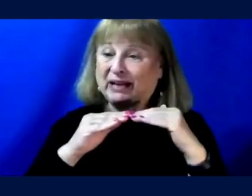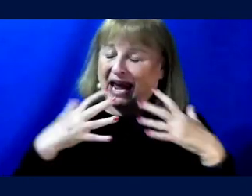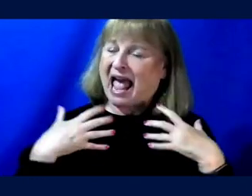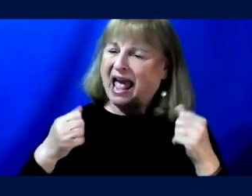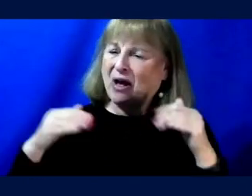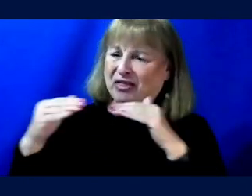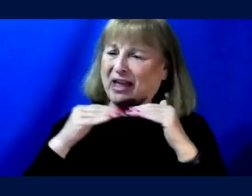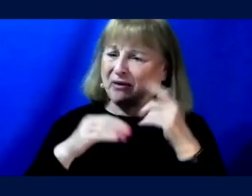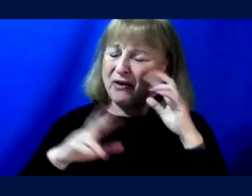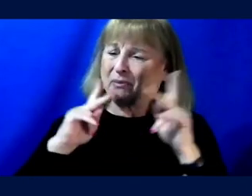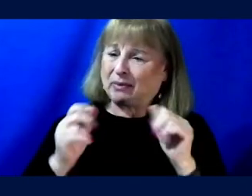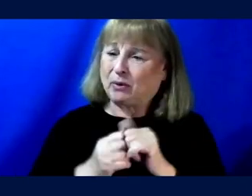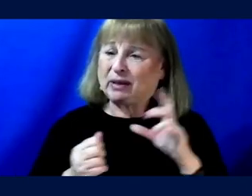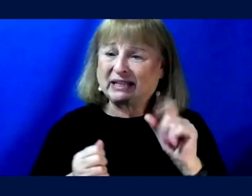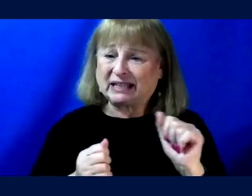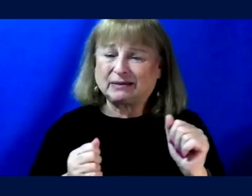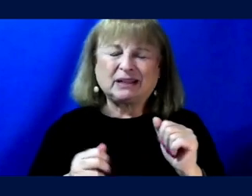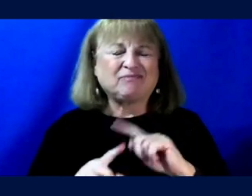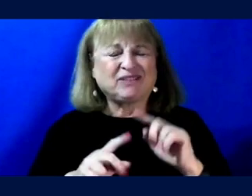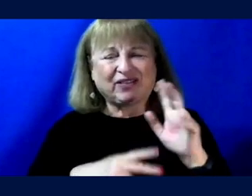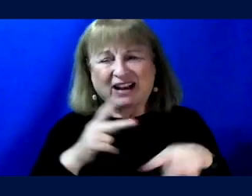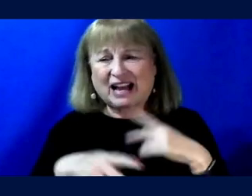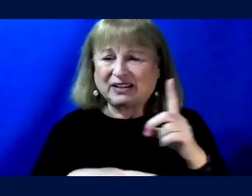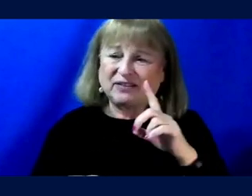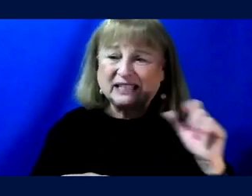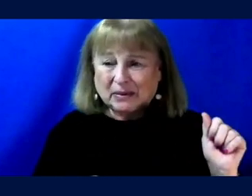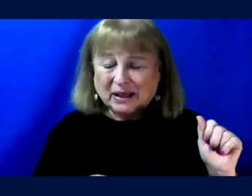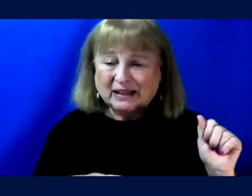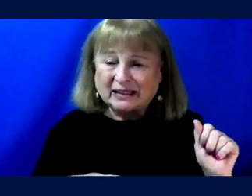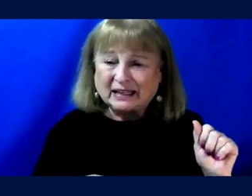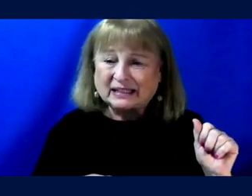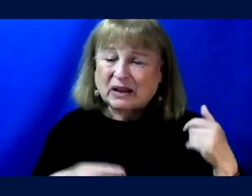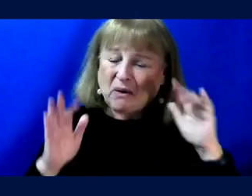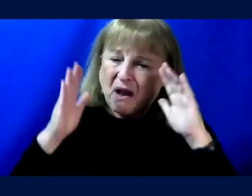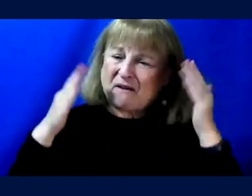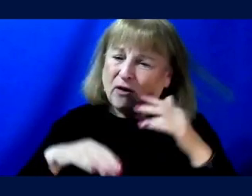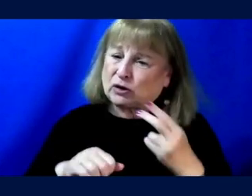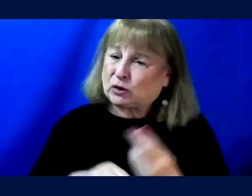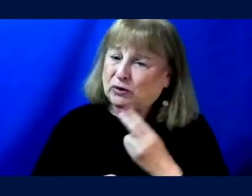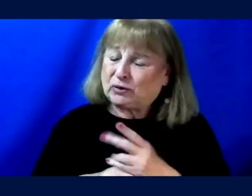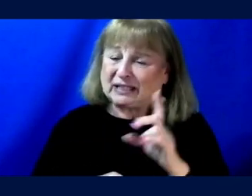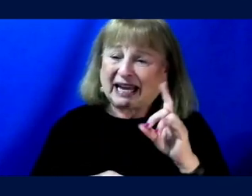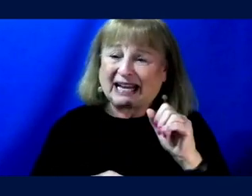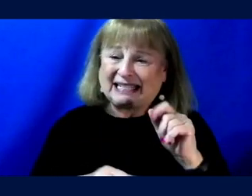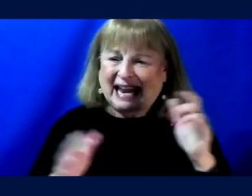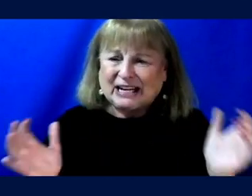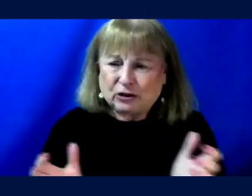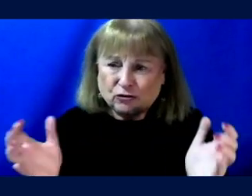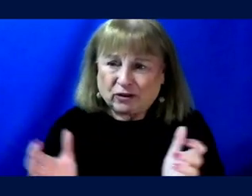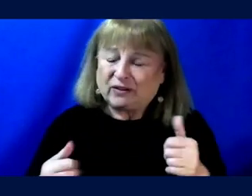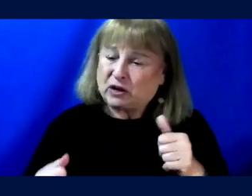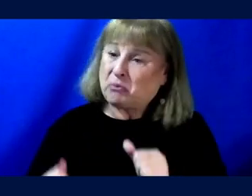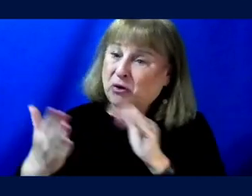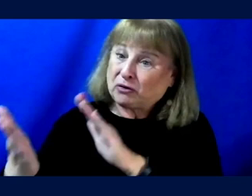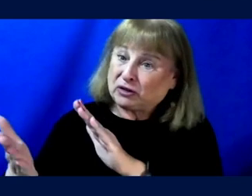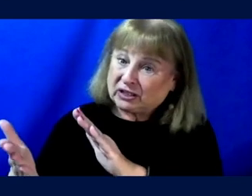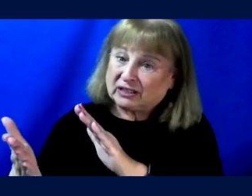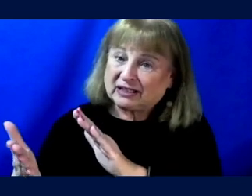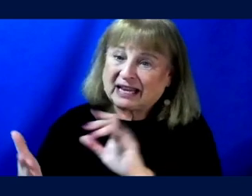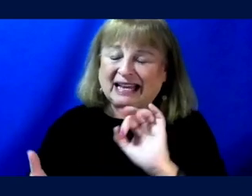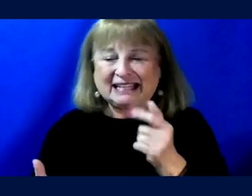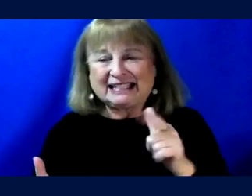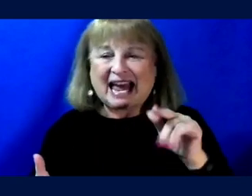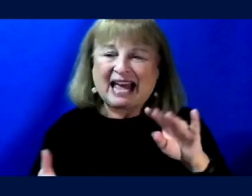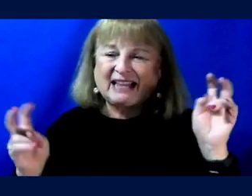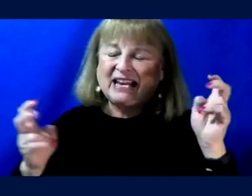equity for people with disabilities, all types of disabilities. And we're focused on using data-driven approaches. Our tagline is changing